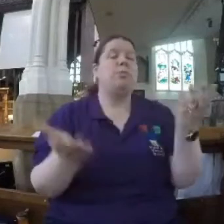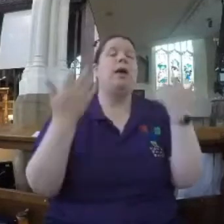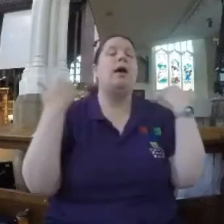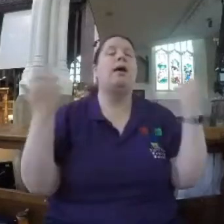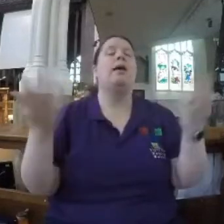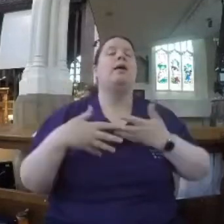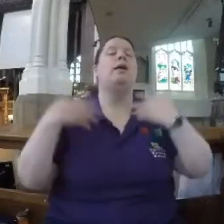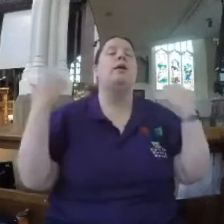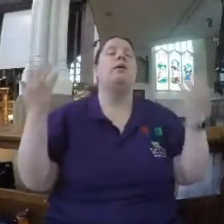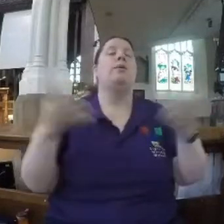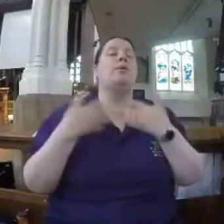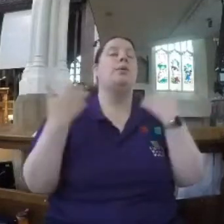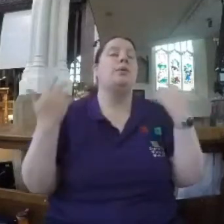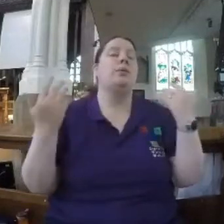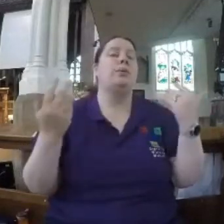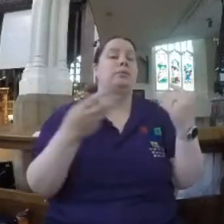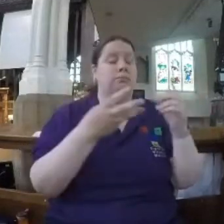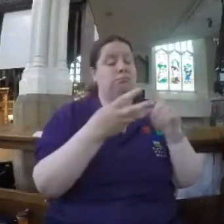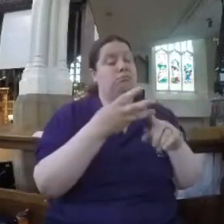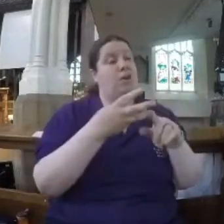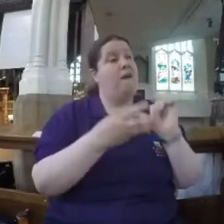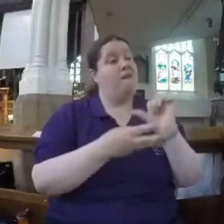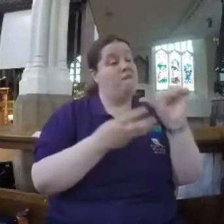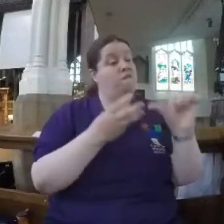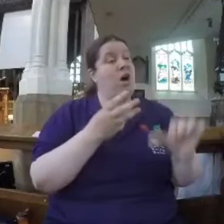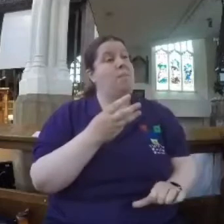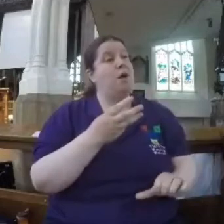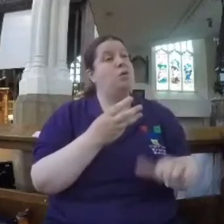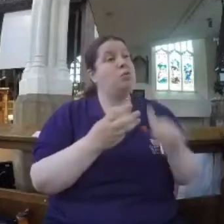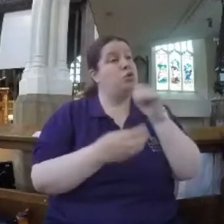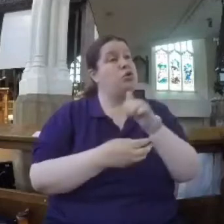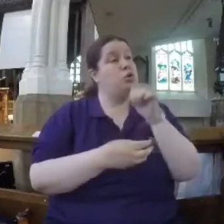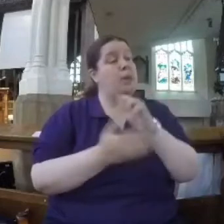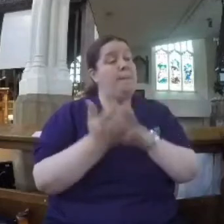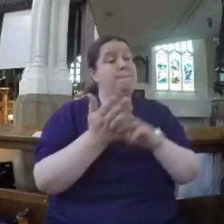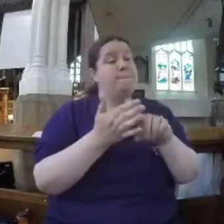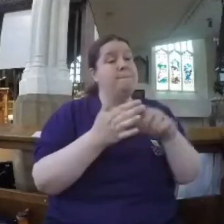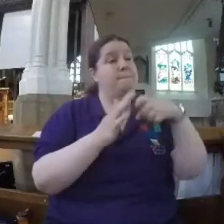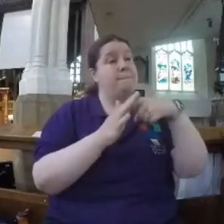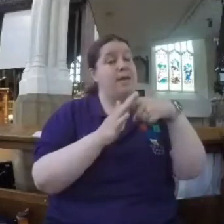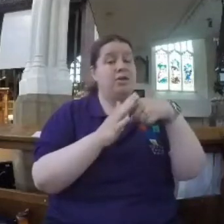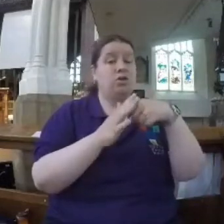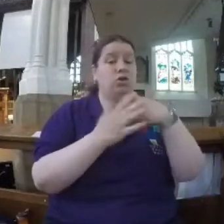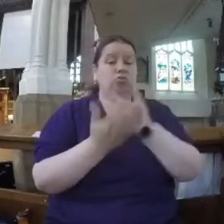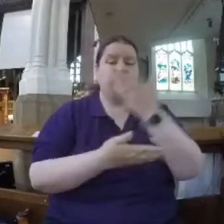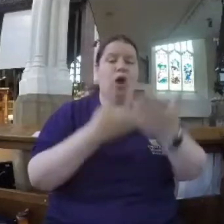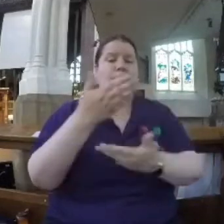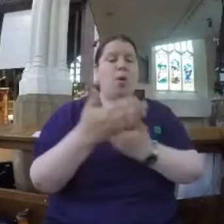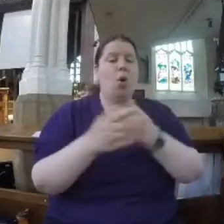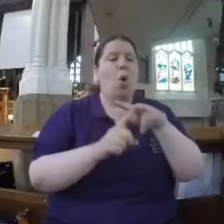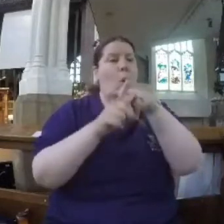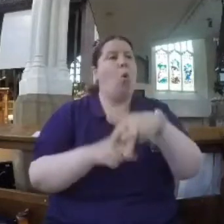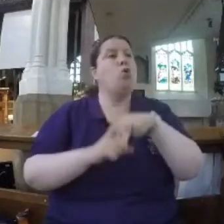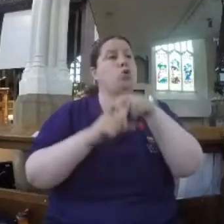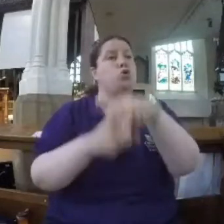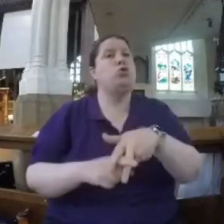refreshed them. A farmer would use the word meek to describe a horse that was broken and able to be